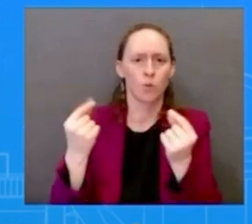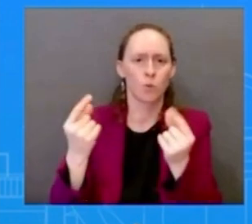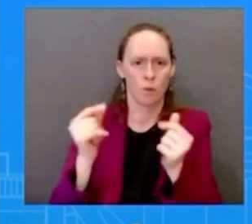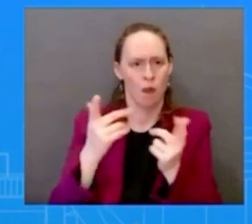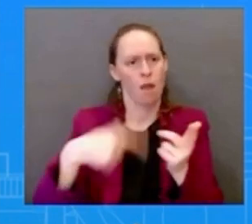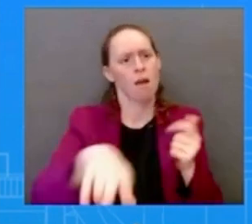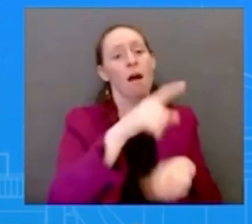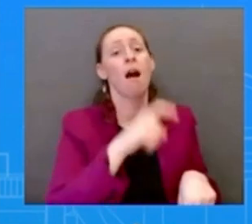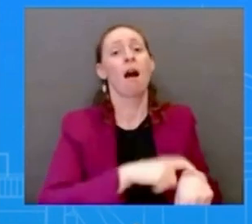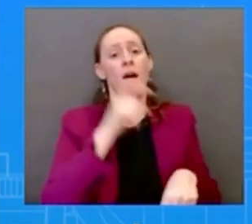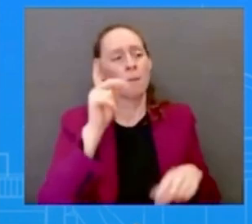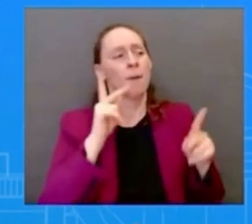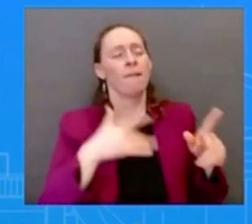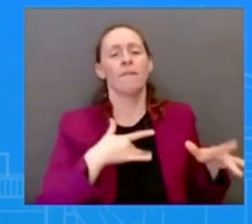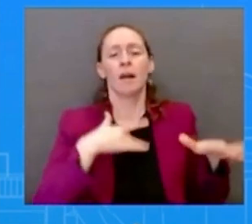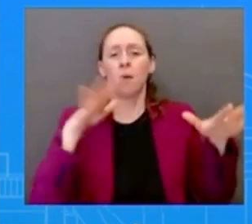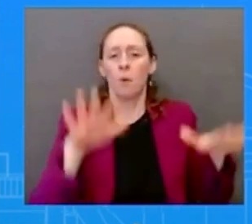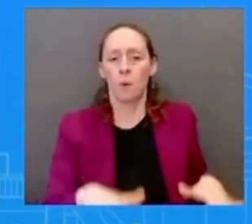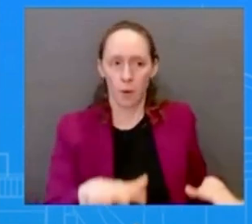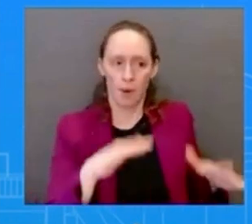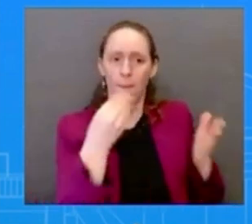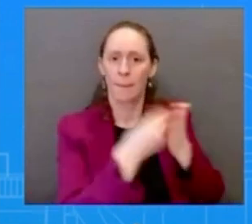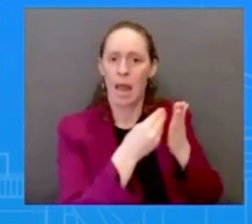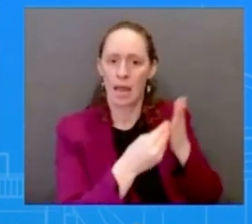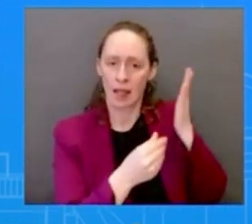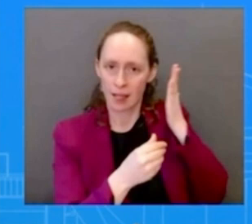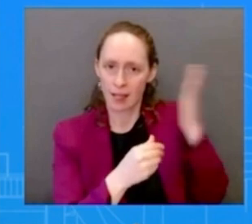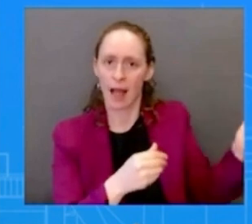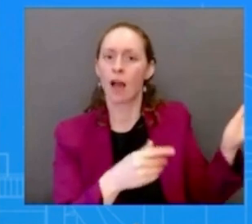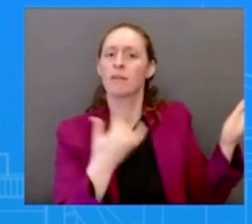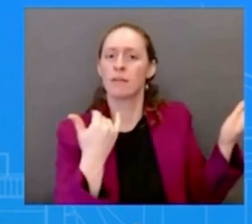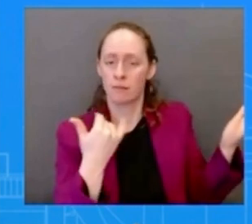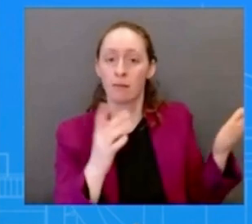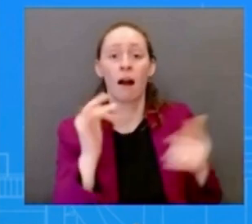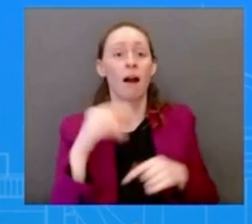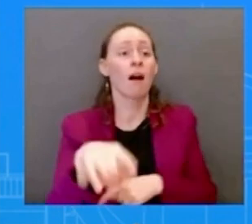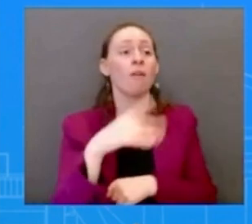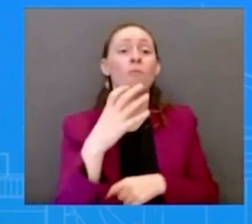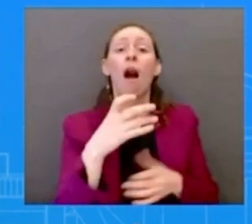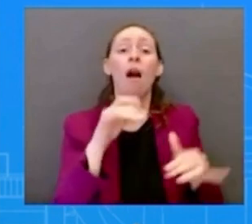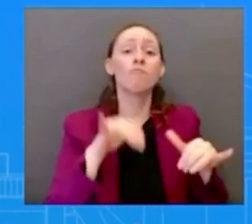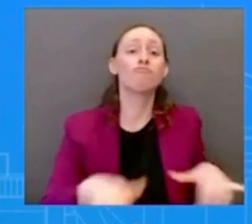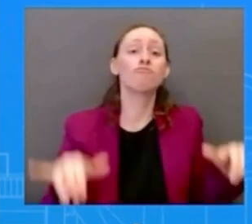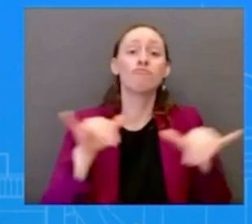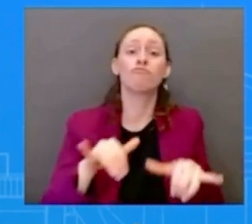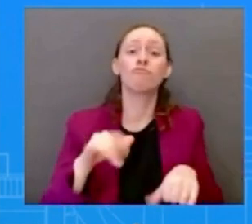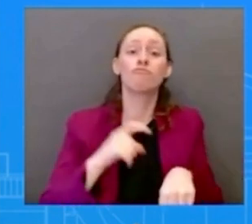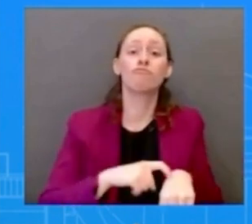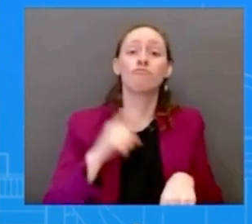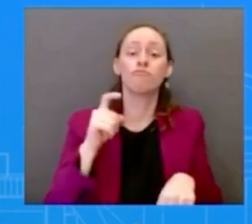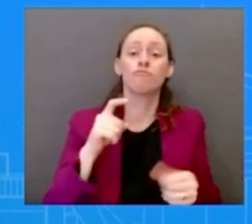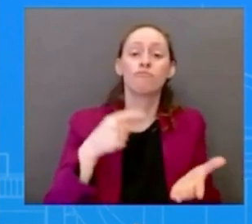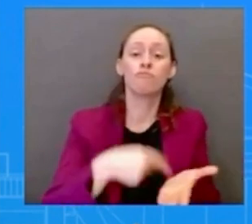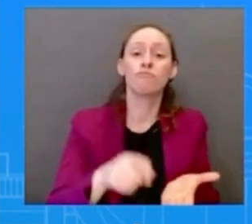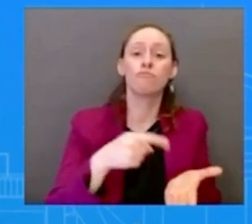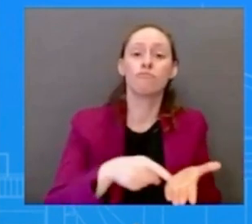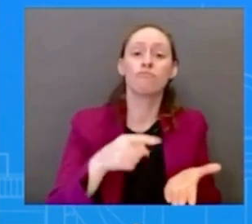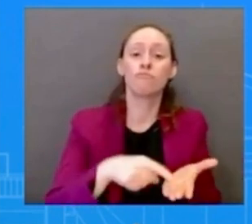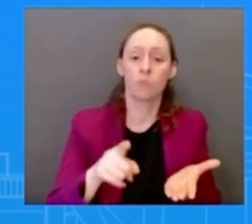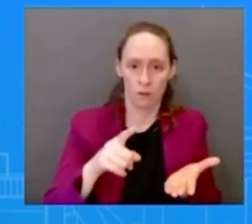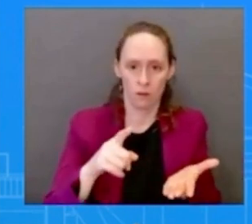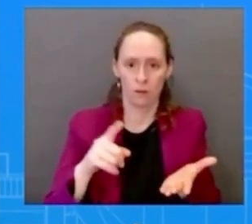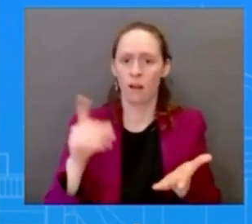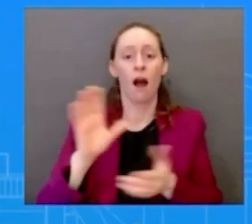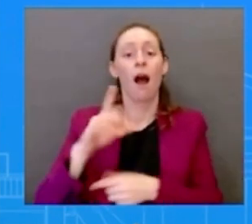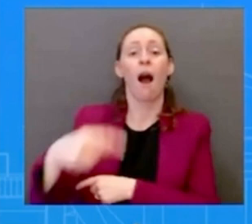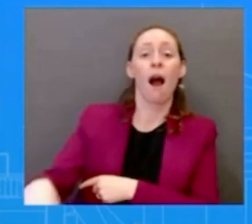not have to pay are not responsible for what investors did and making sure that uh that our banking system continues and